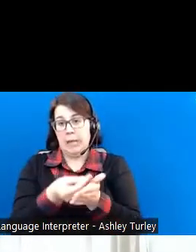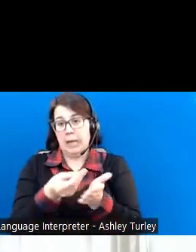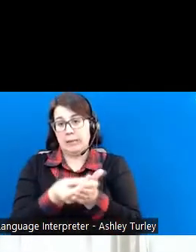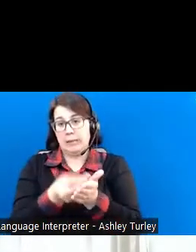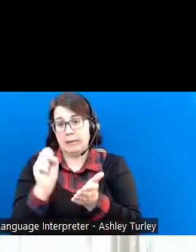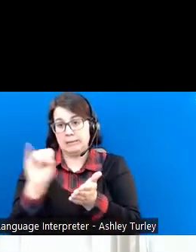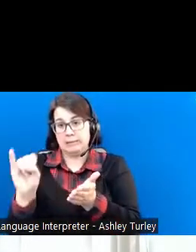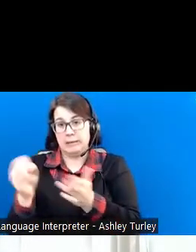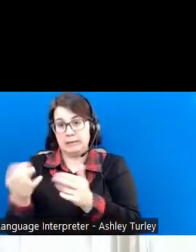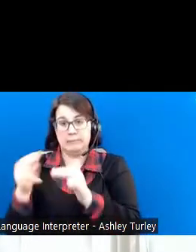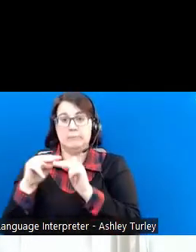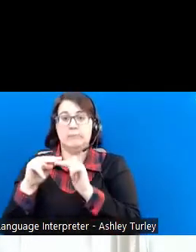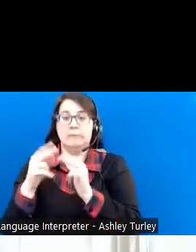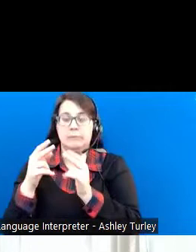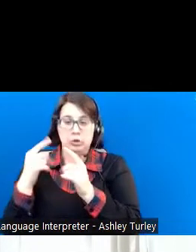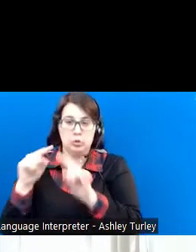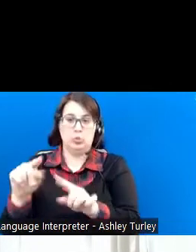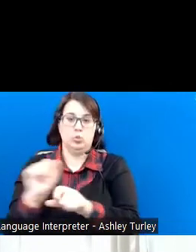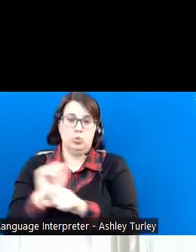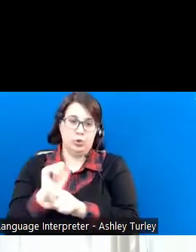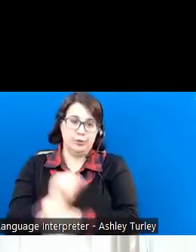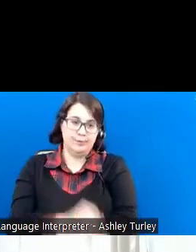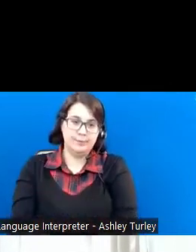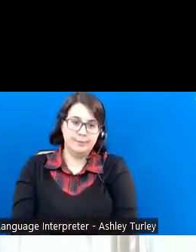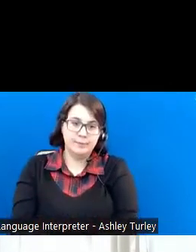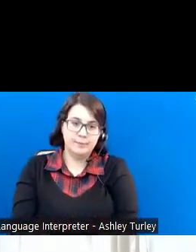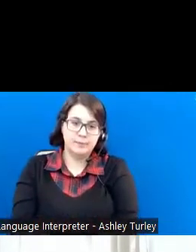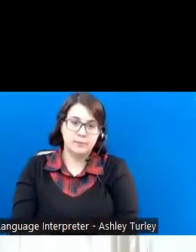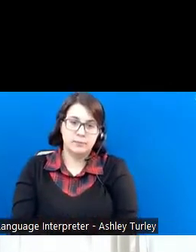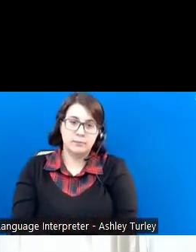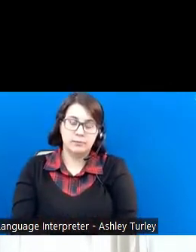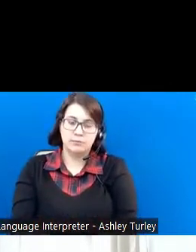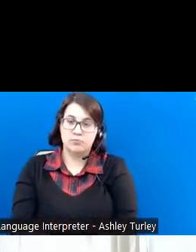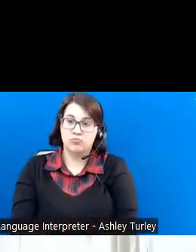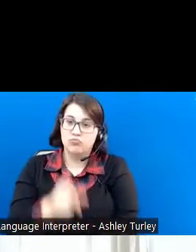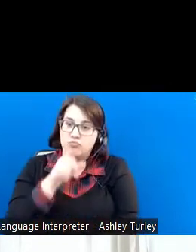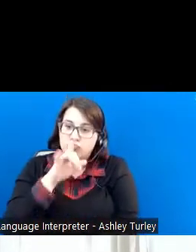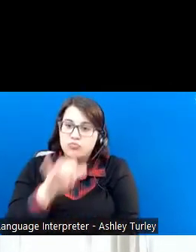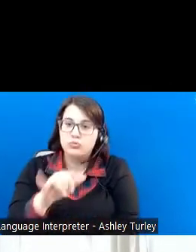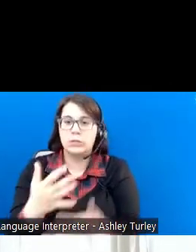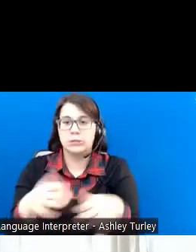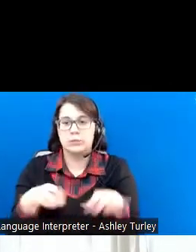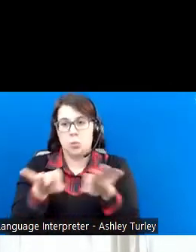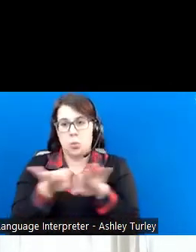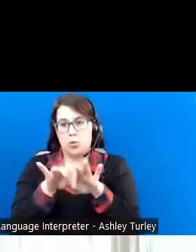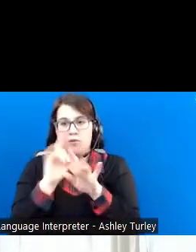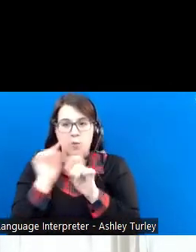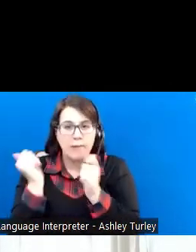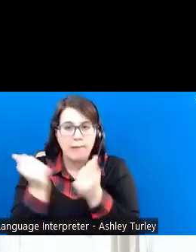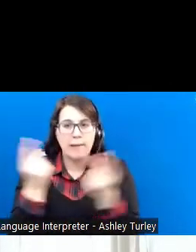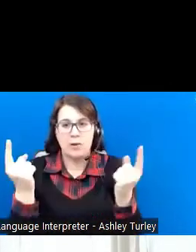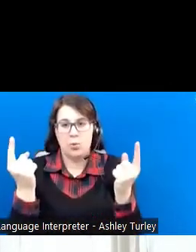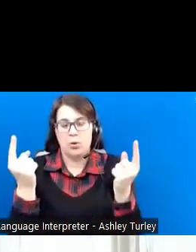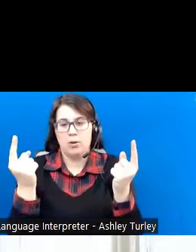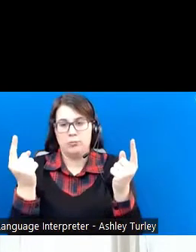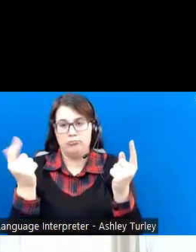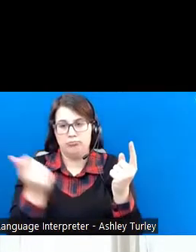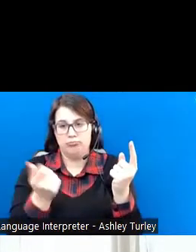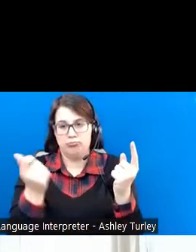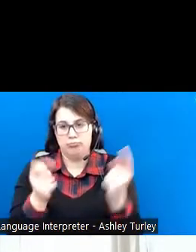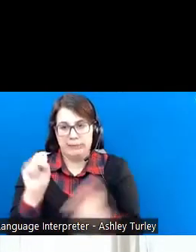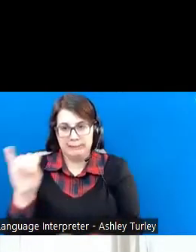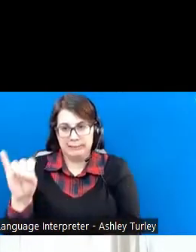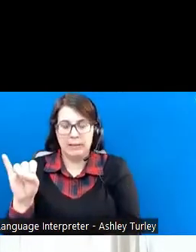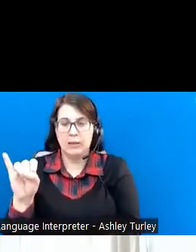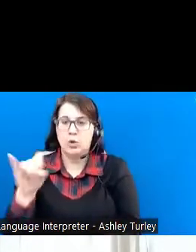income while working. It's really important for anyone on SSI to